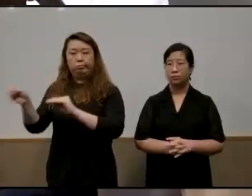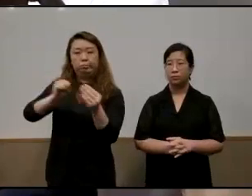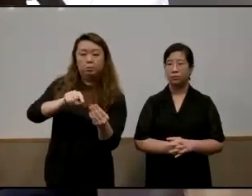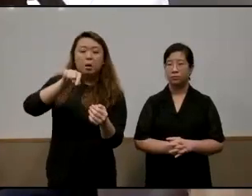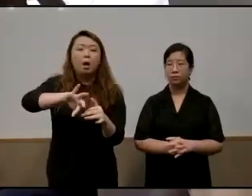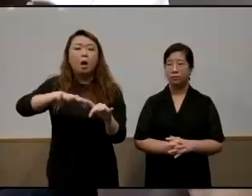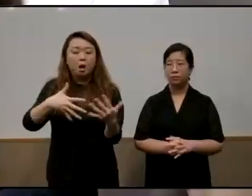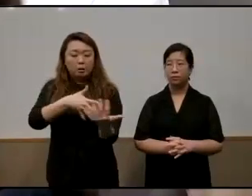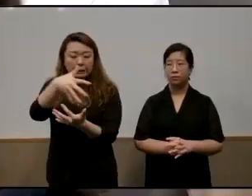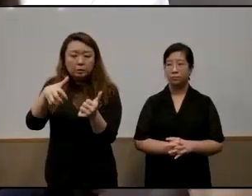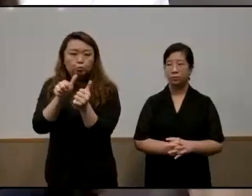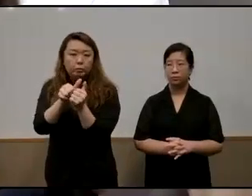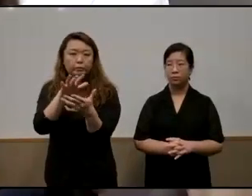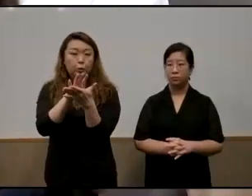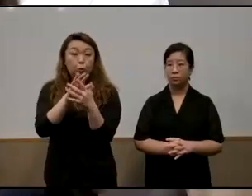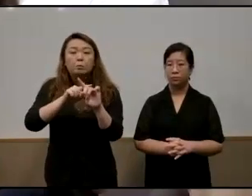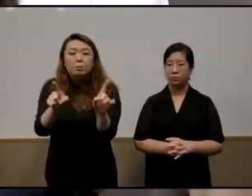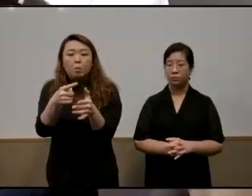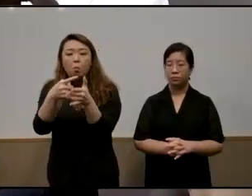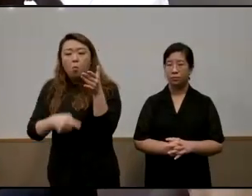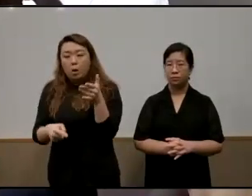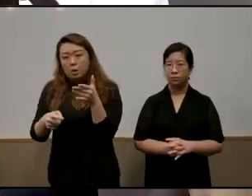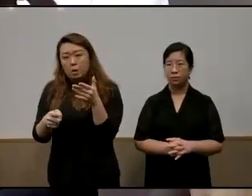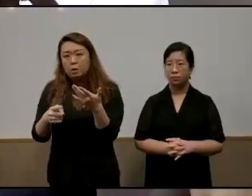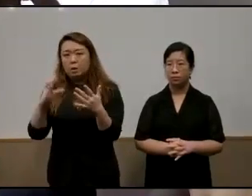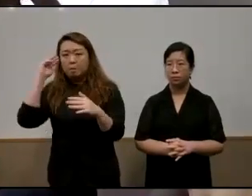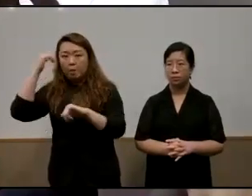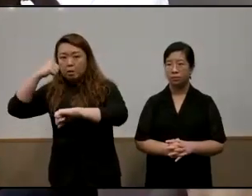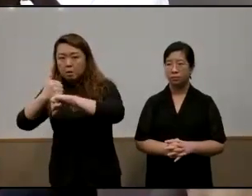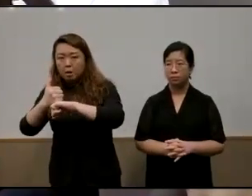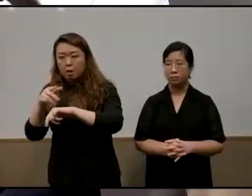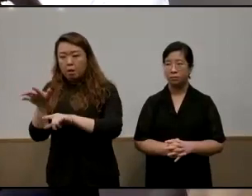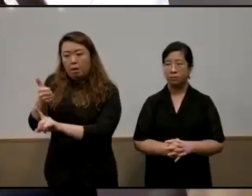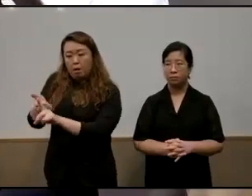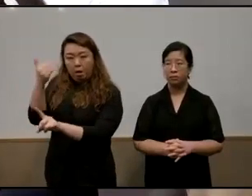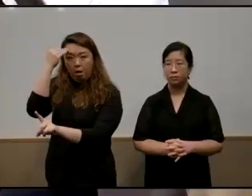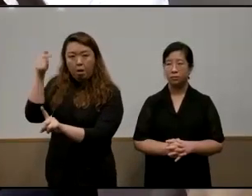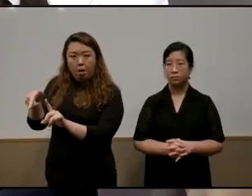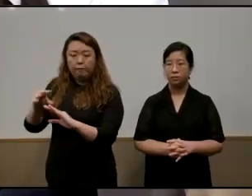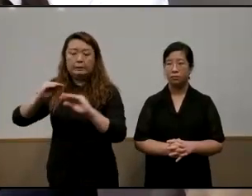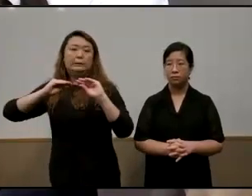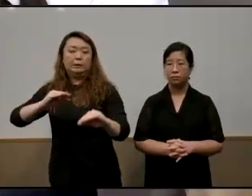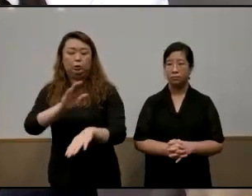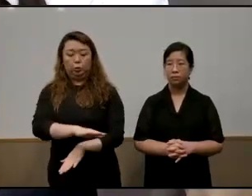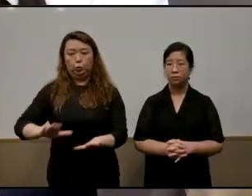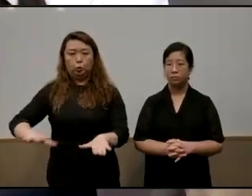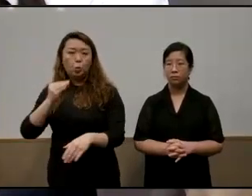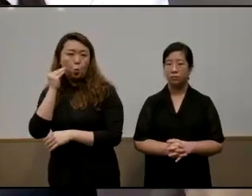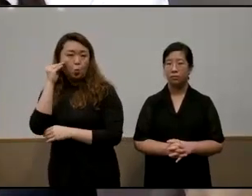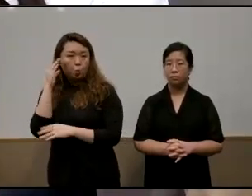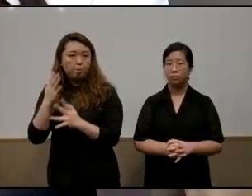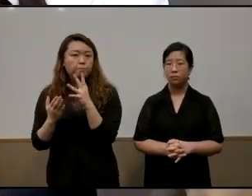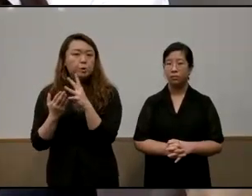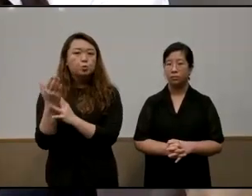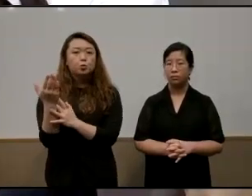how they interact with the schools but what kind of mindsets would they put in place in educating their child at home through